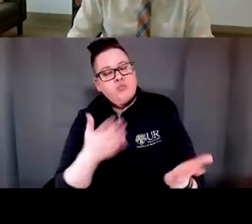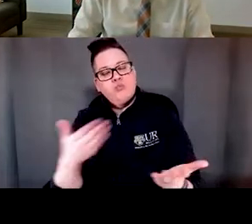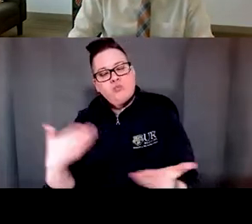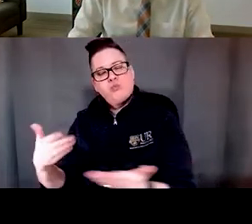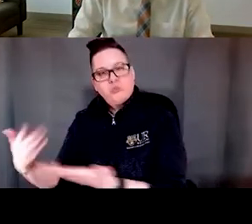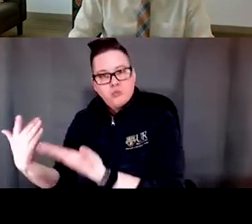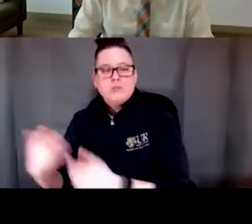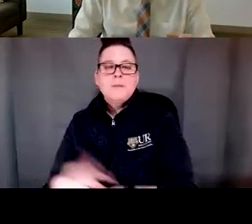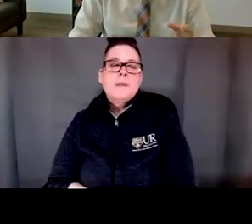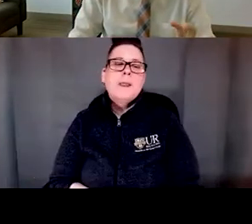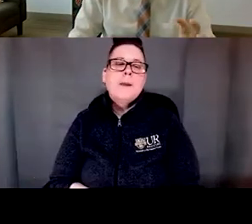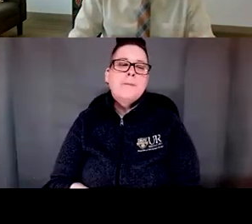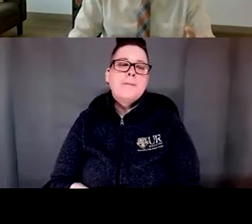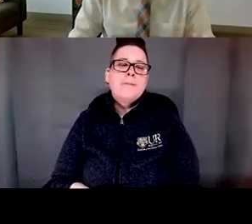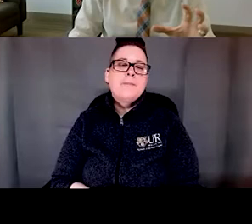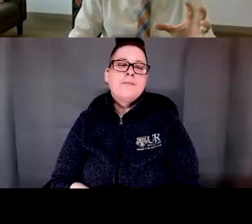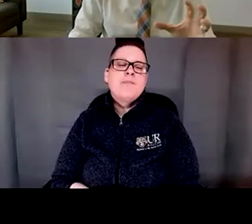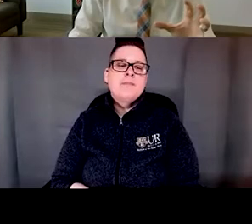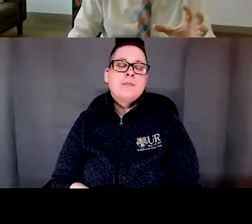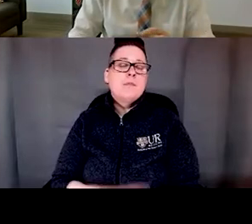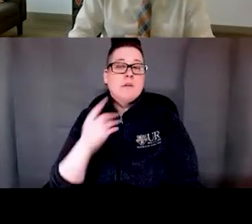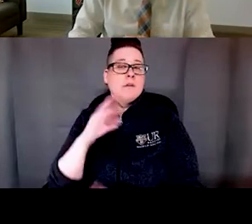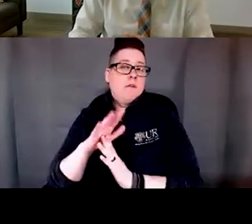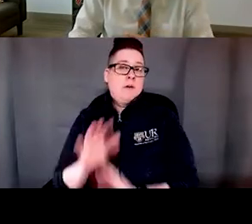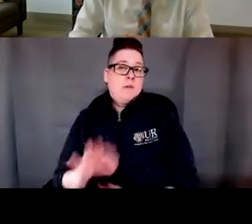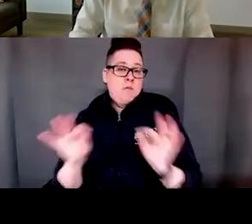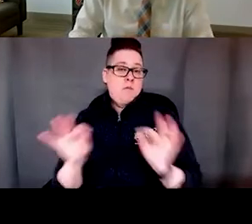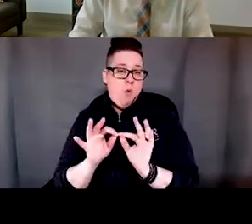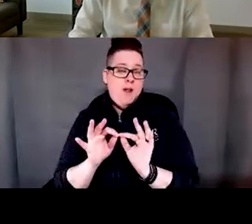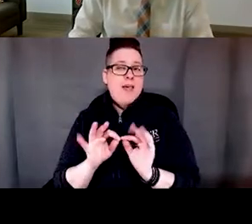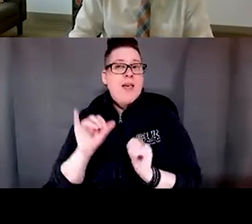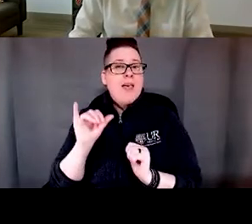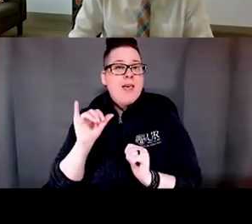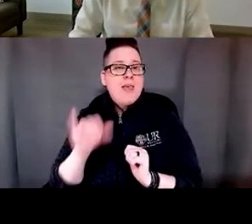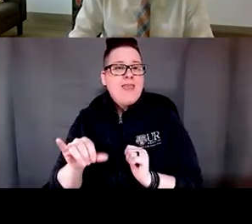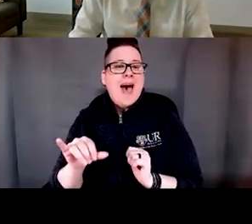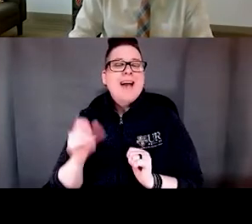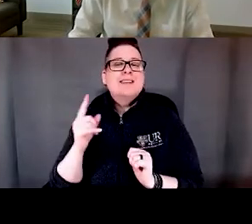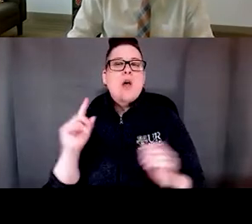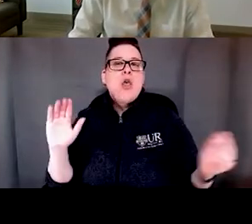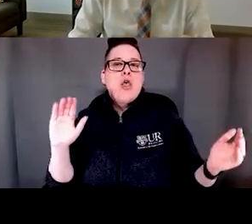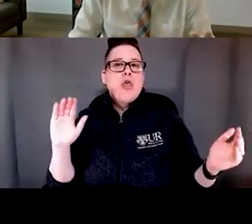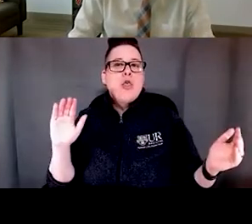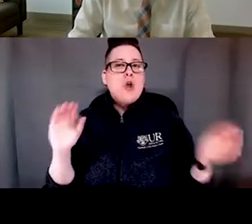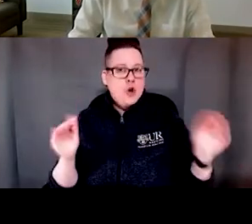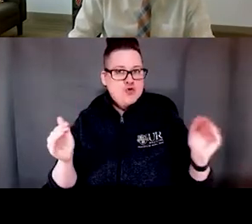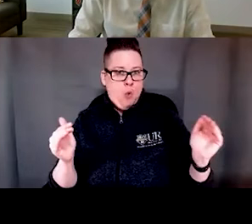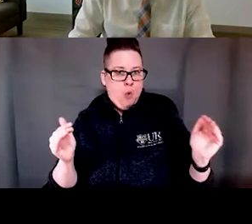And so the most important thing was that why we use this as a control was because it was not activating. was